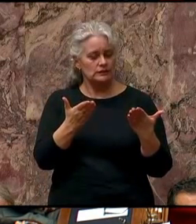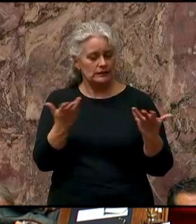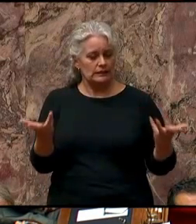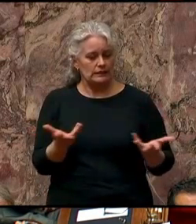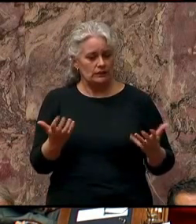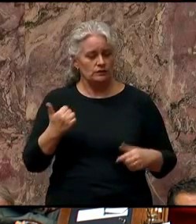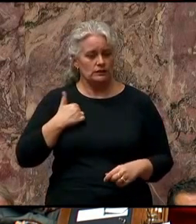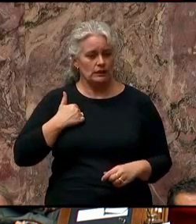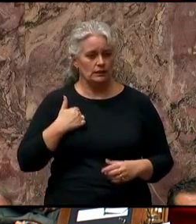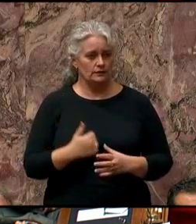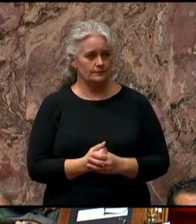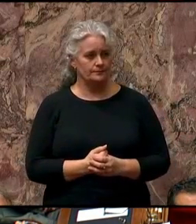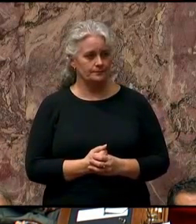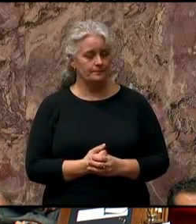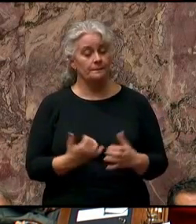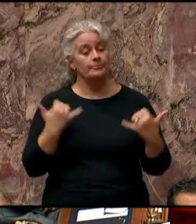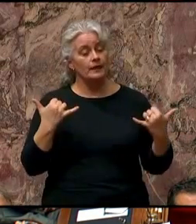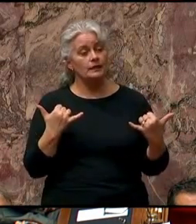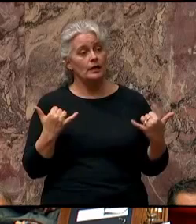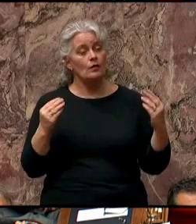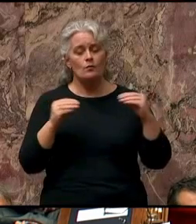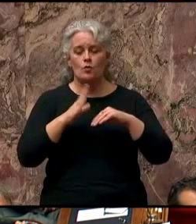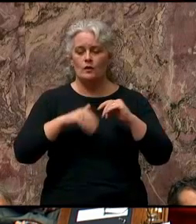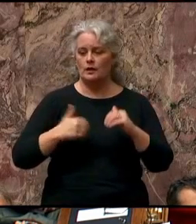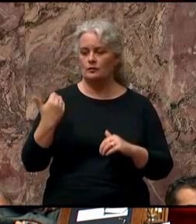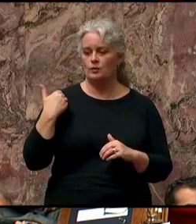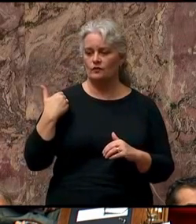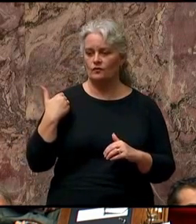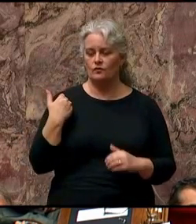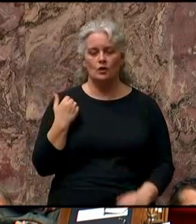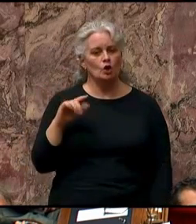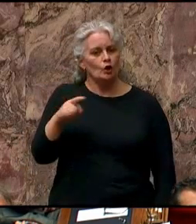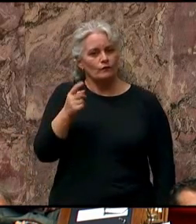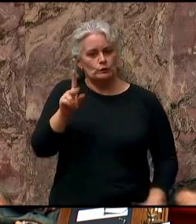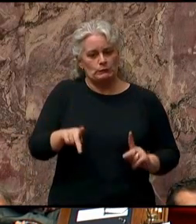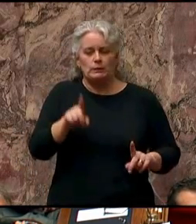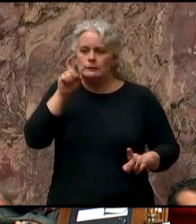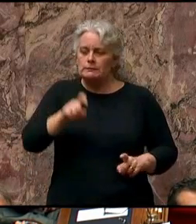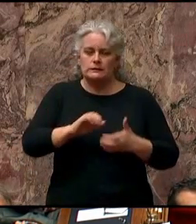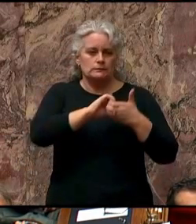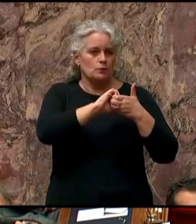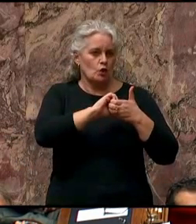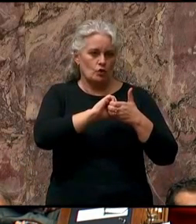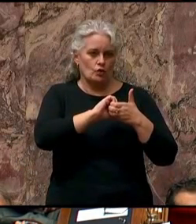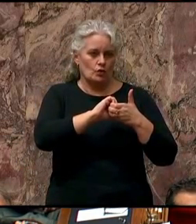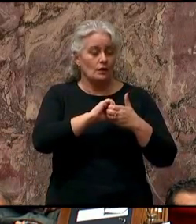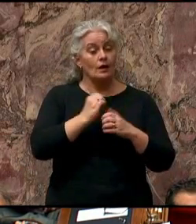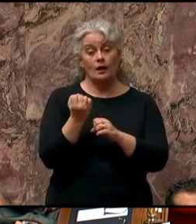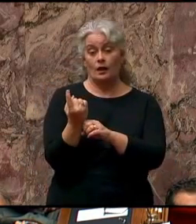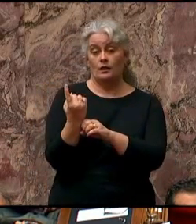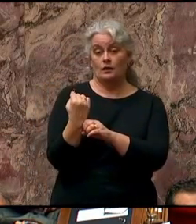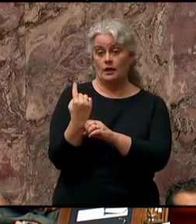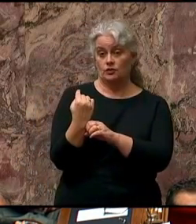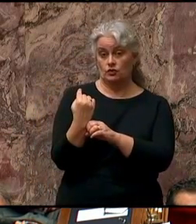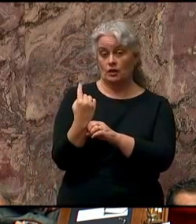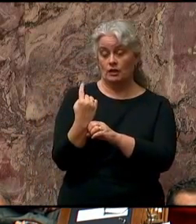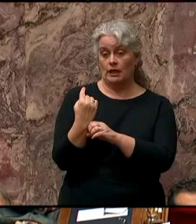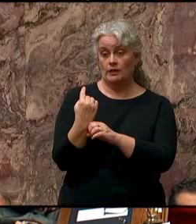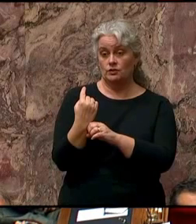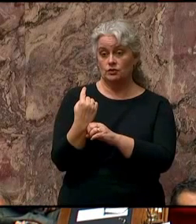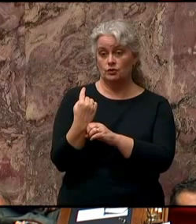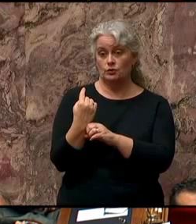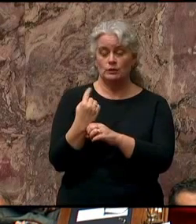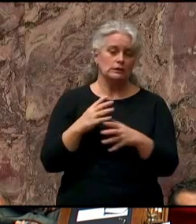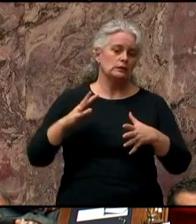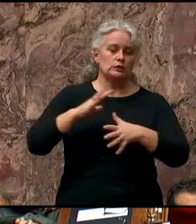Canadians. Now more than ever, First Nations must be our partners. Last year's Supreme